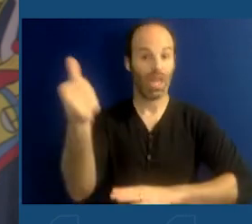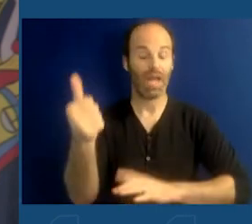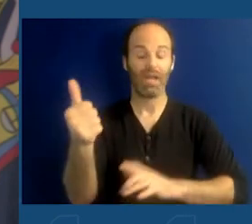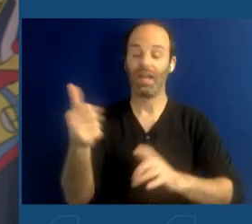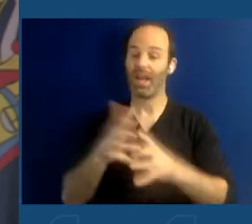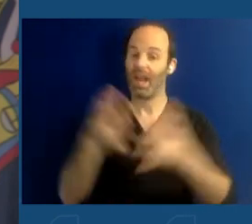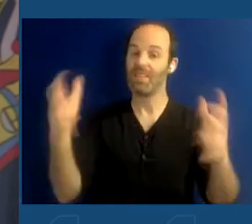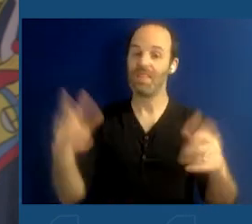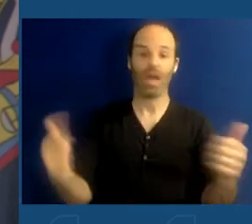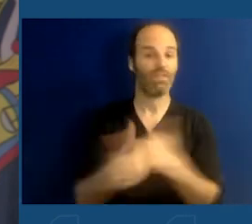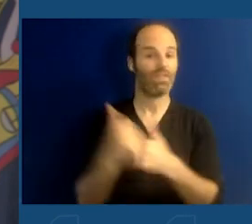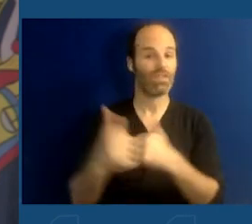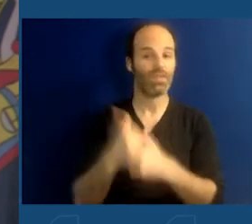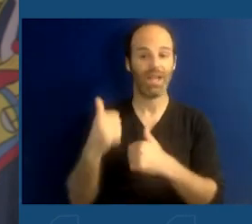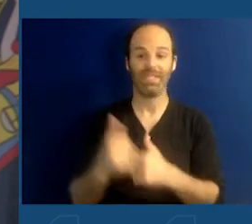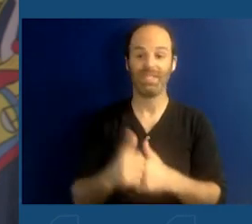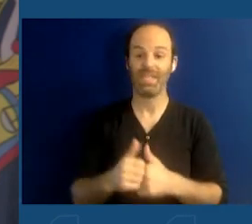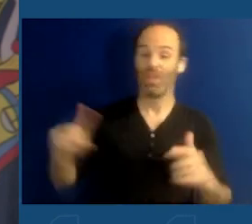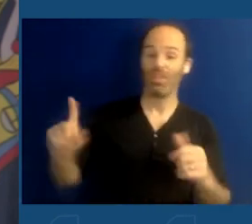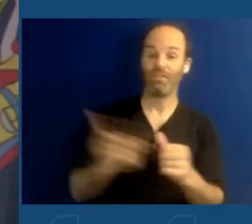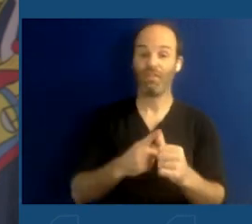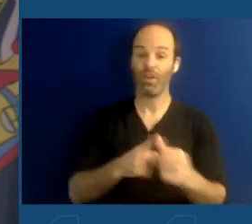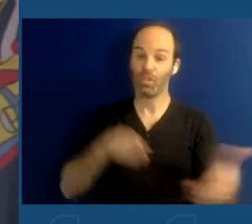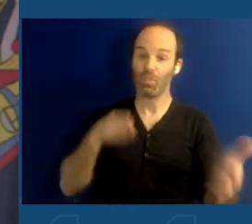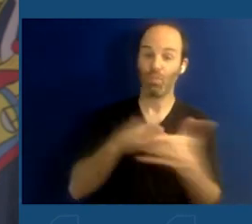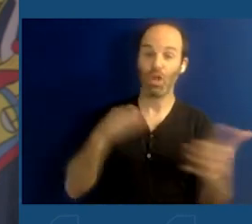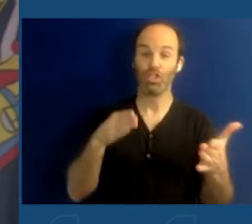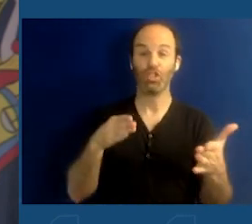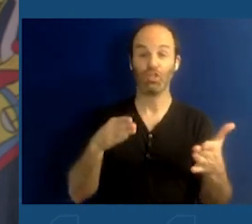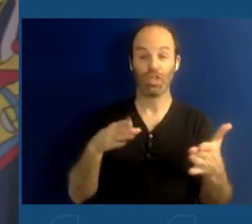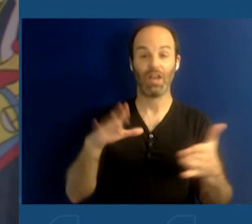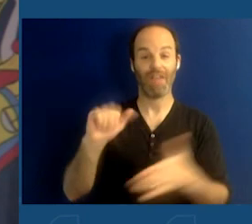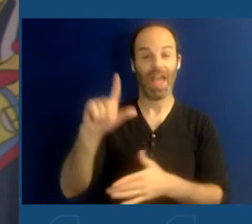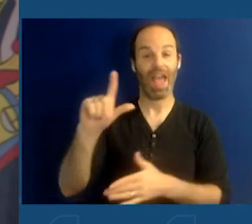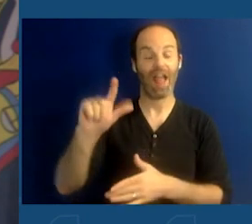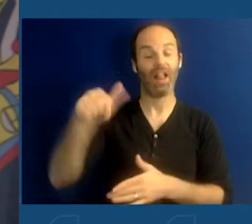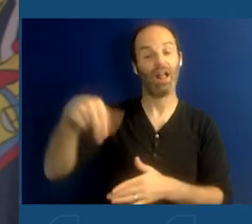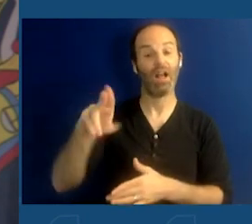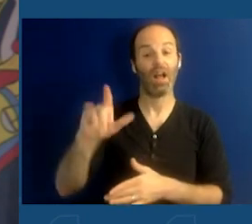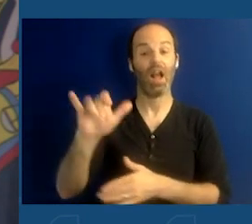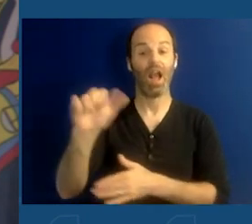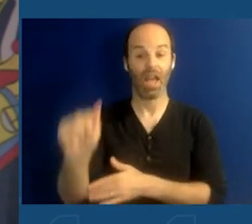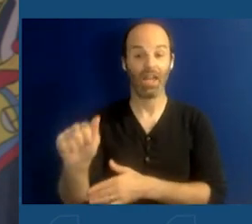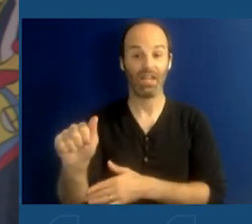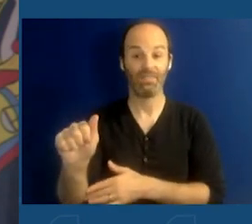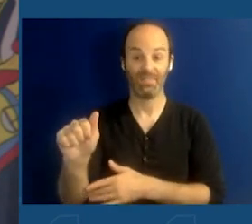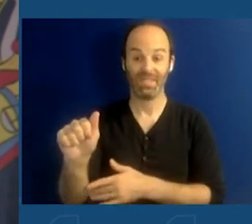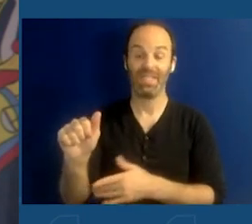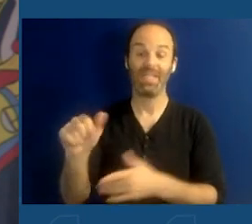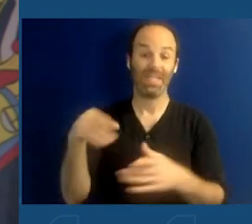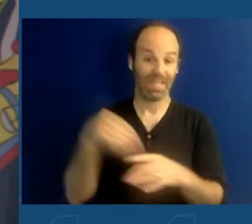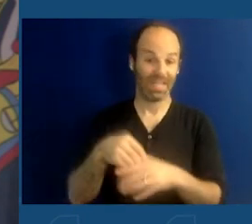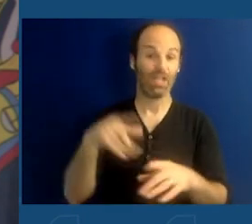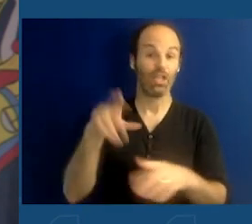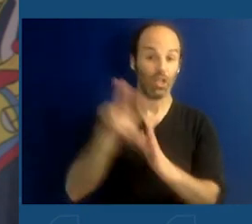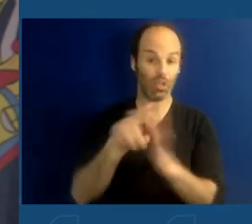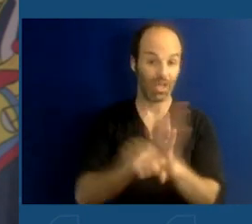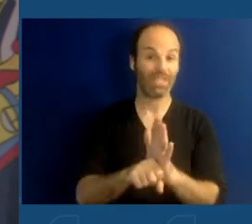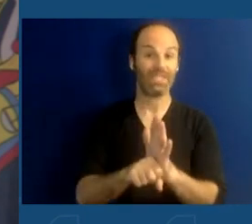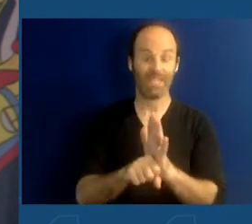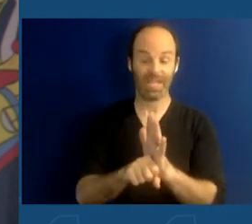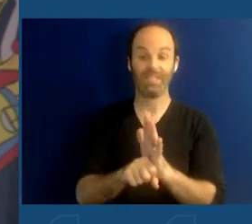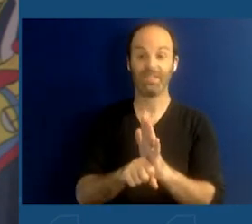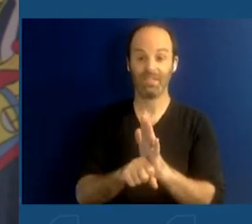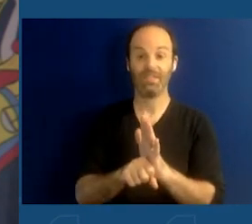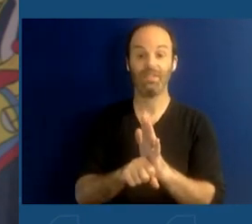prosecution of Al-Qaeda after 9-11 in the United States to demonstrate that there are also people not just on